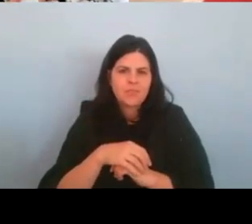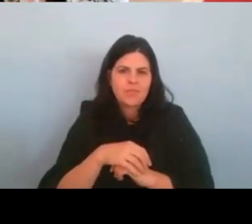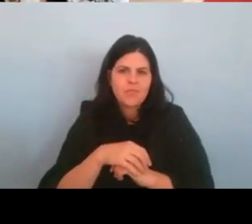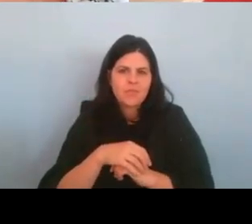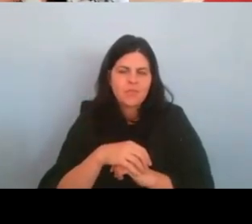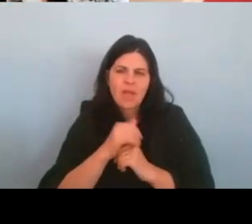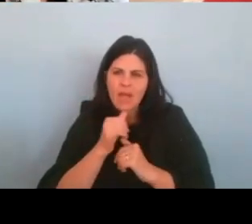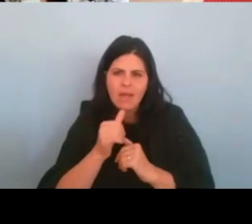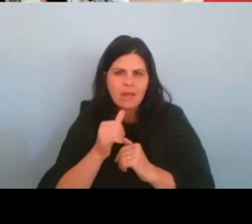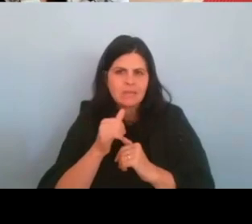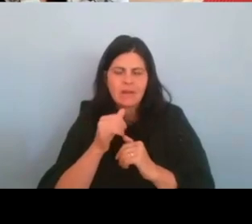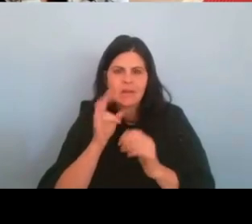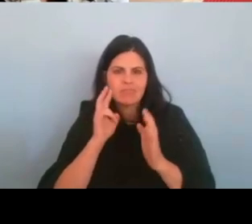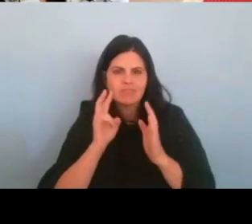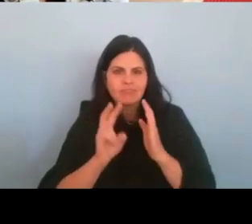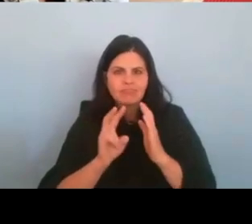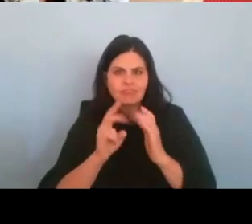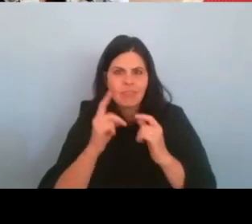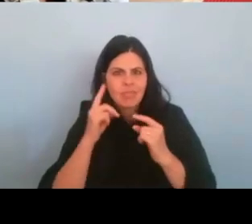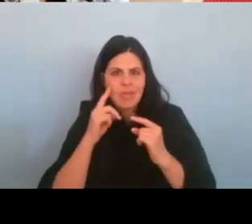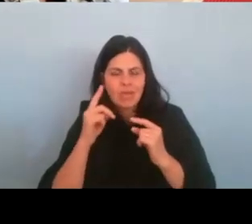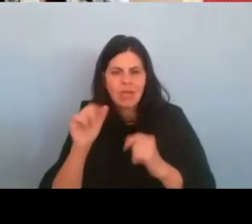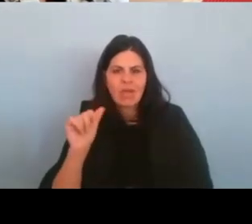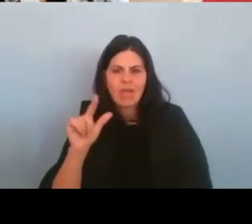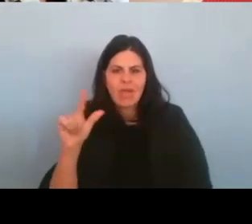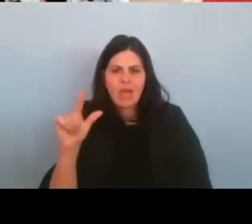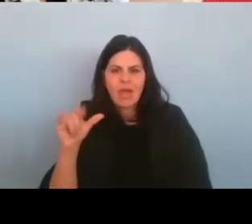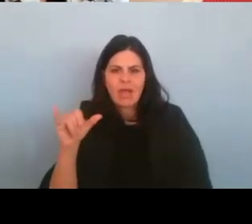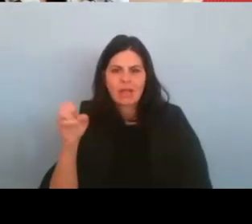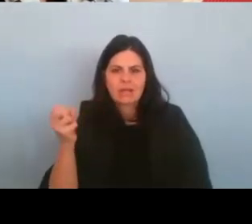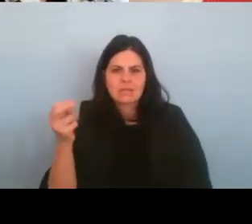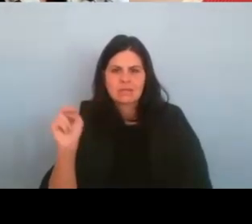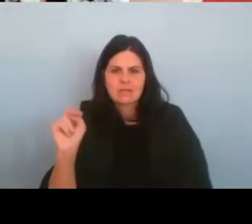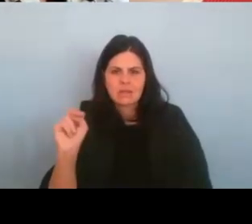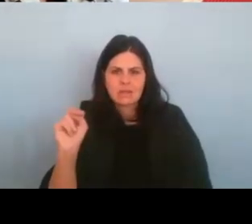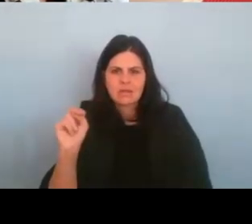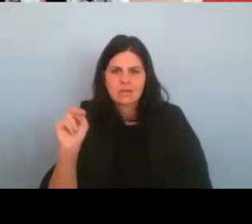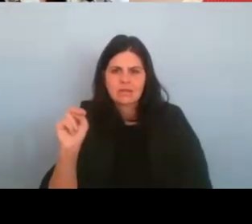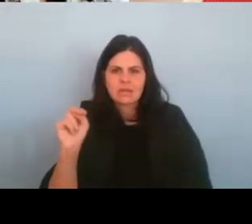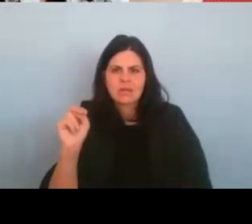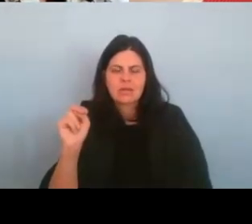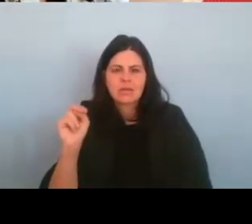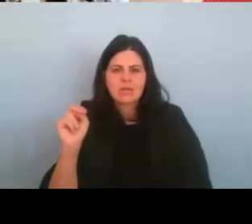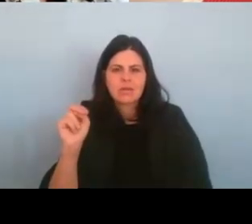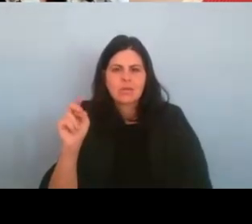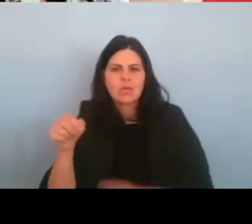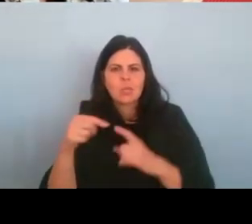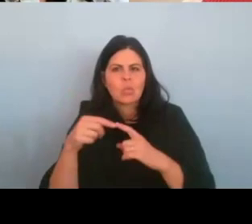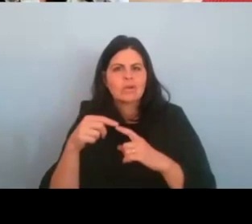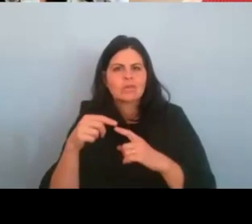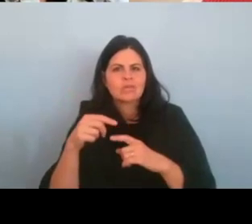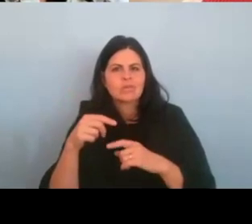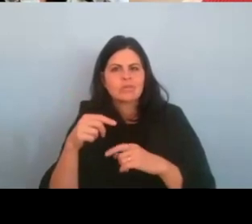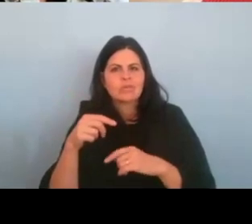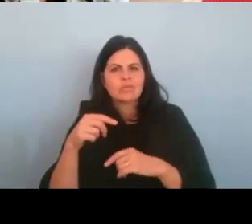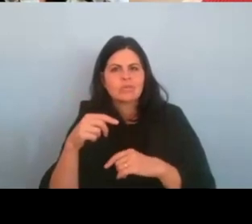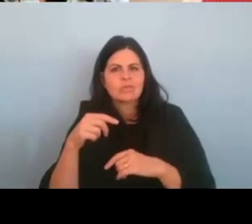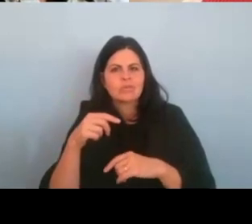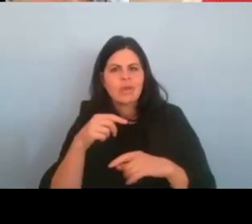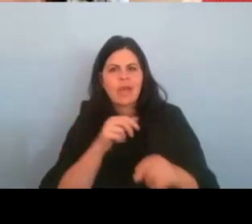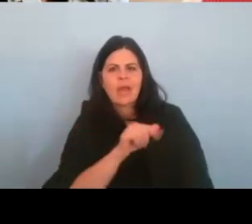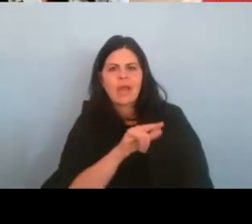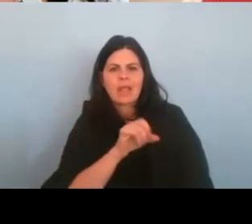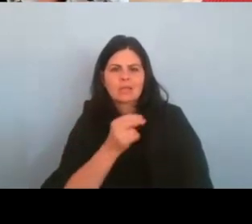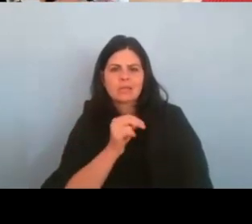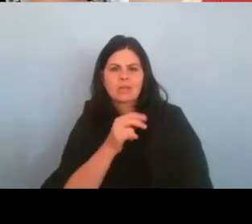anticipate of Allison watching the, the, uh, shooting of the final scene of the film. And it